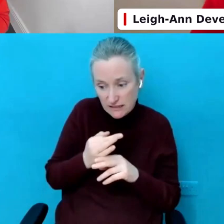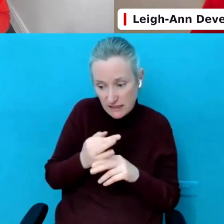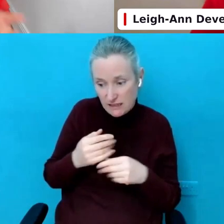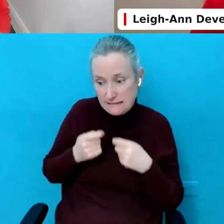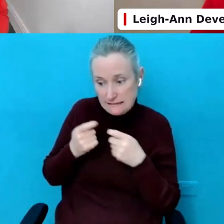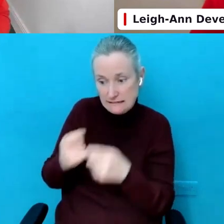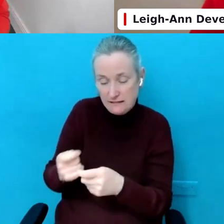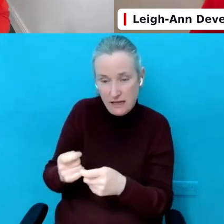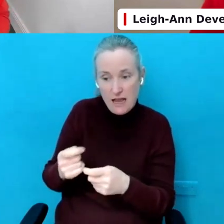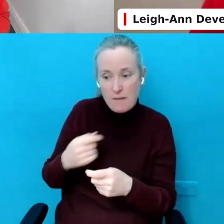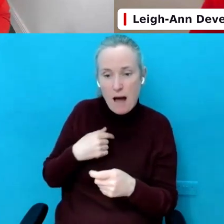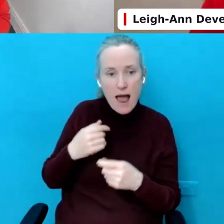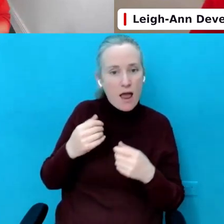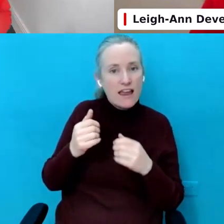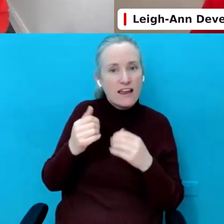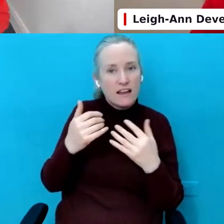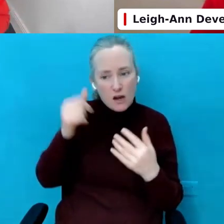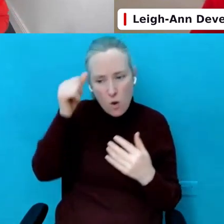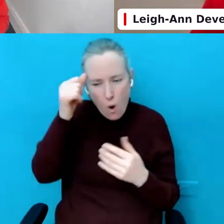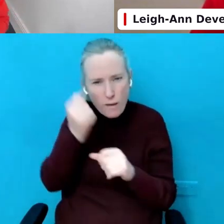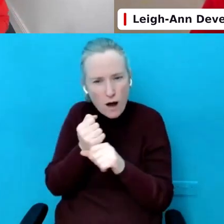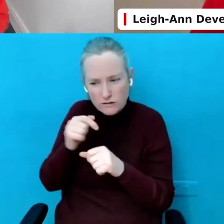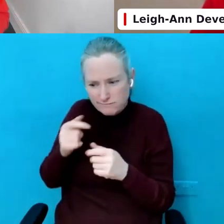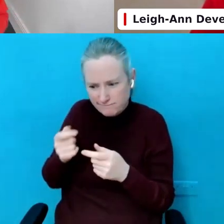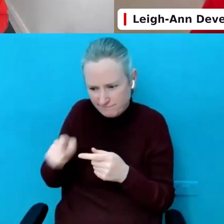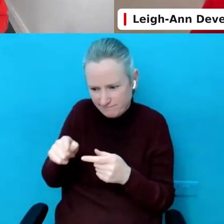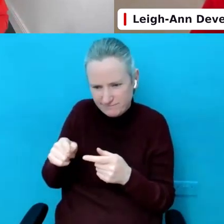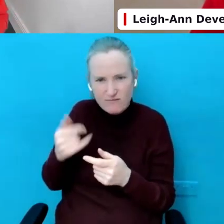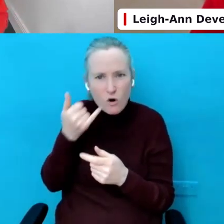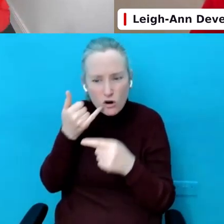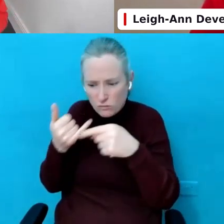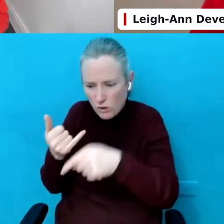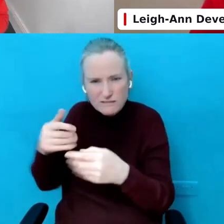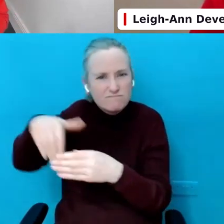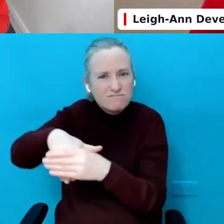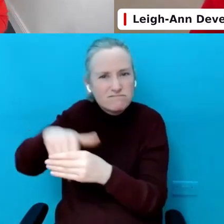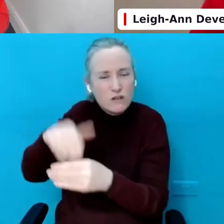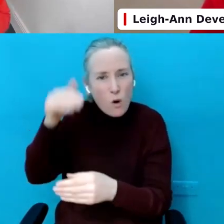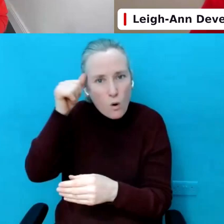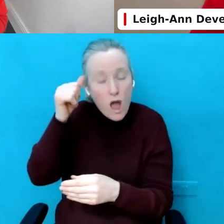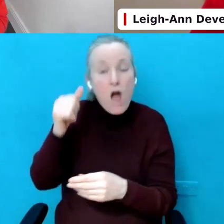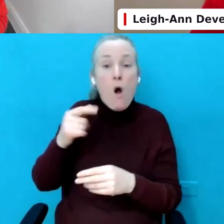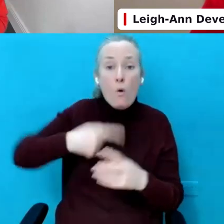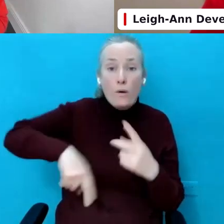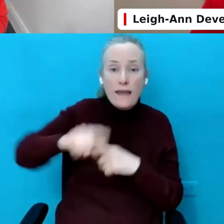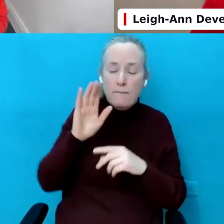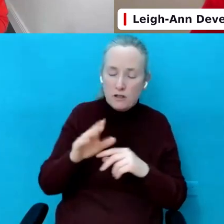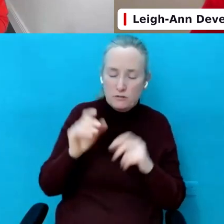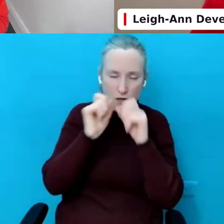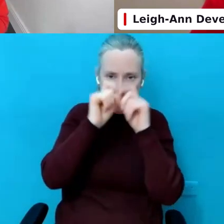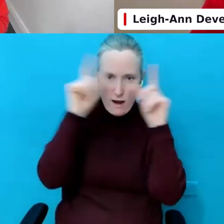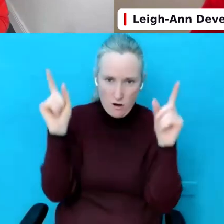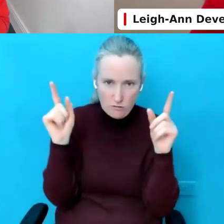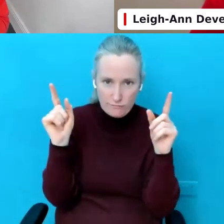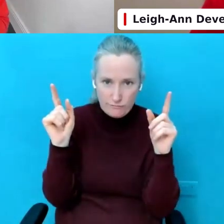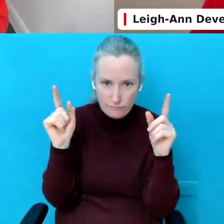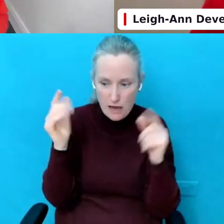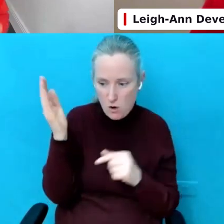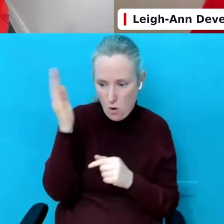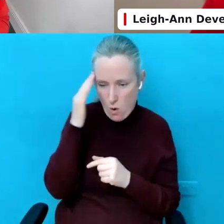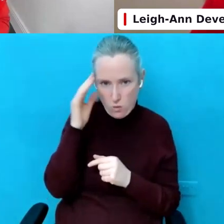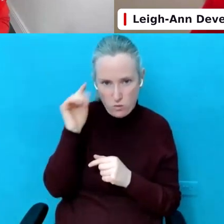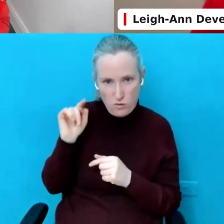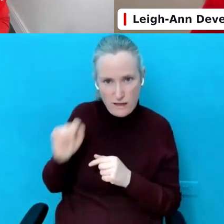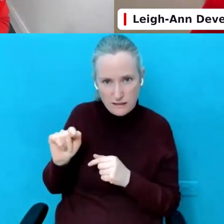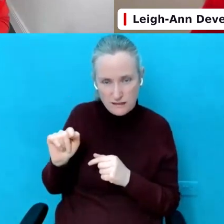the technology we're handing over. It's up to us as parents to make sure we're aware and we know that in order